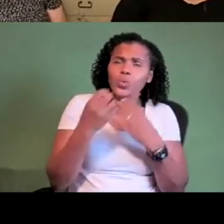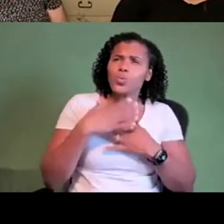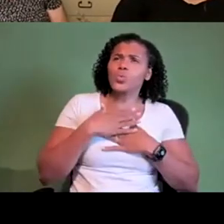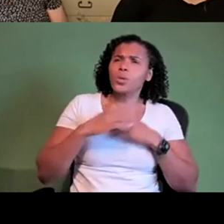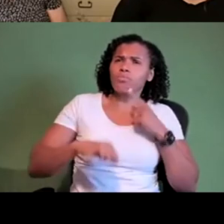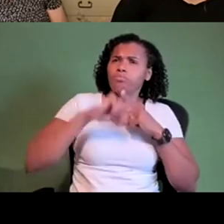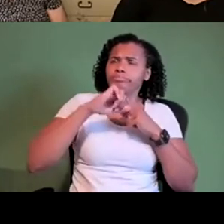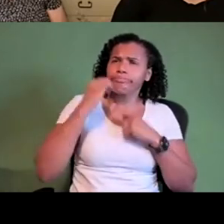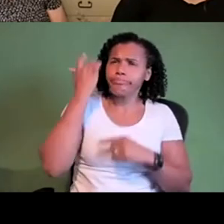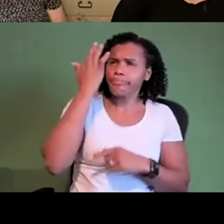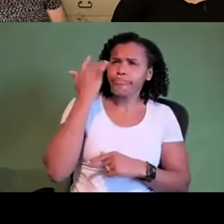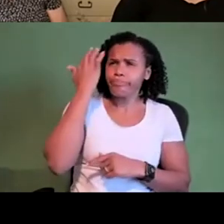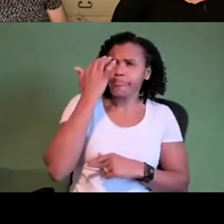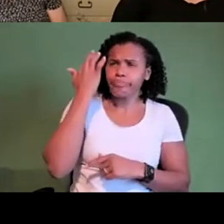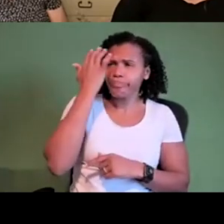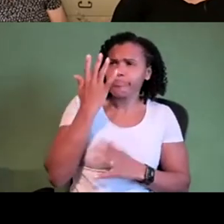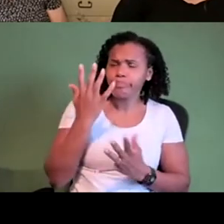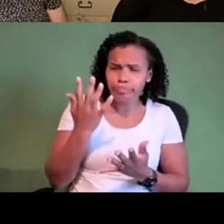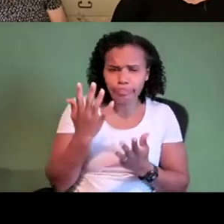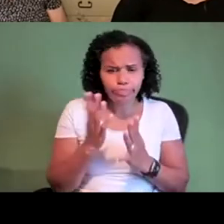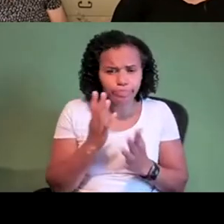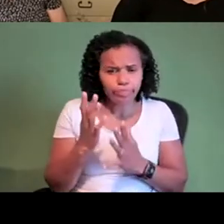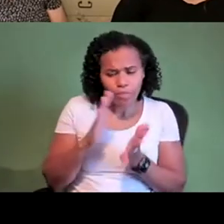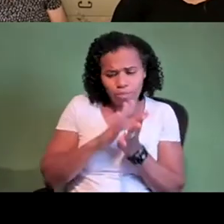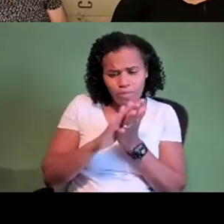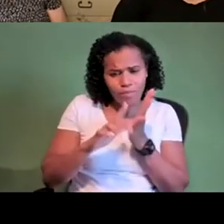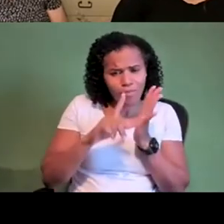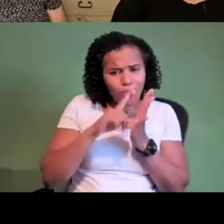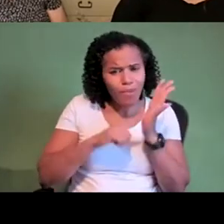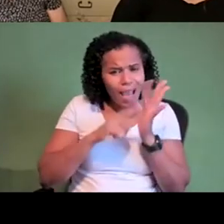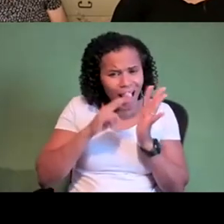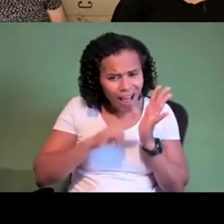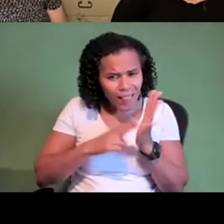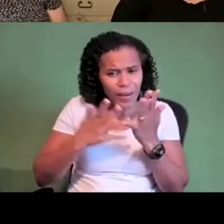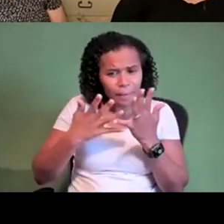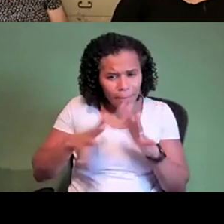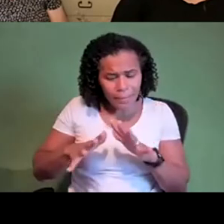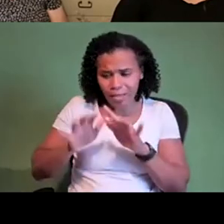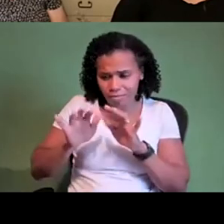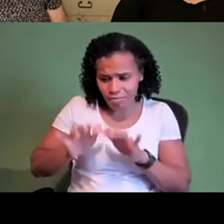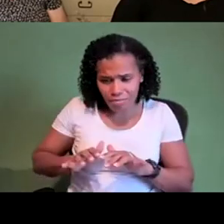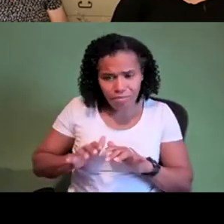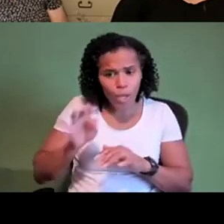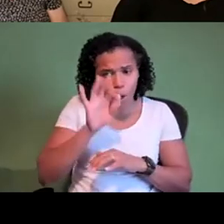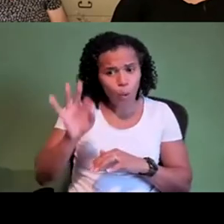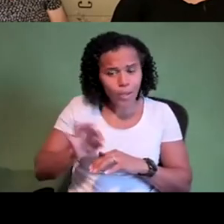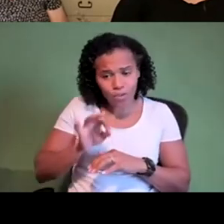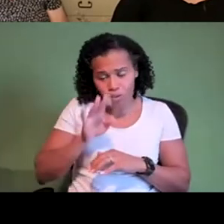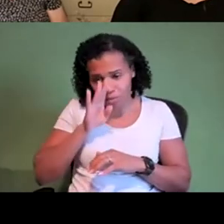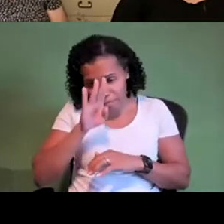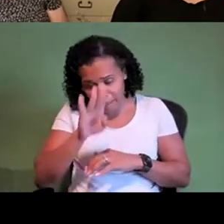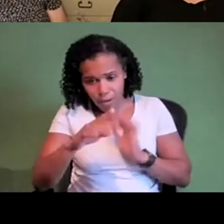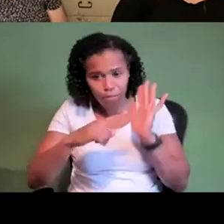bit um based on this question that helen um has written specifically to thompson uh where she's